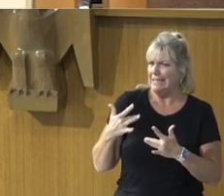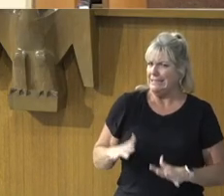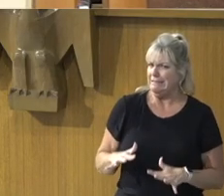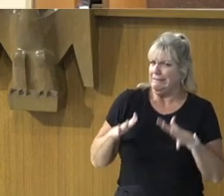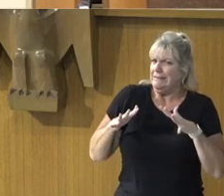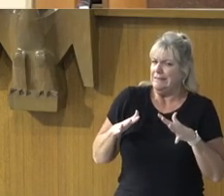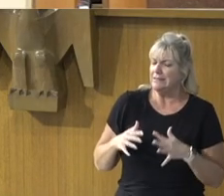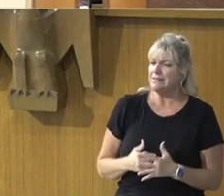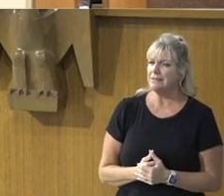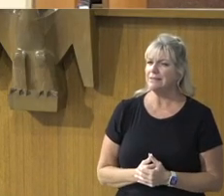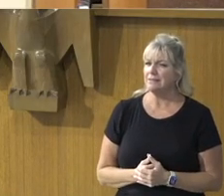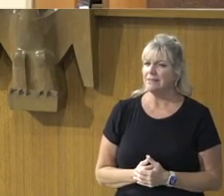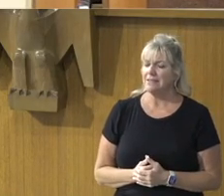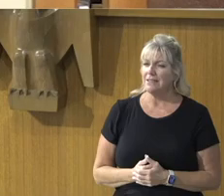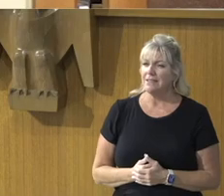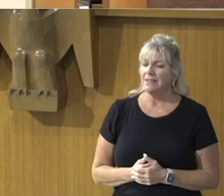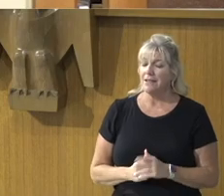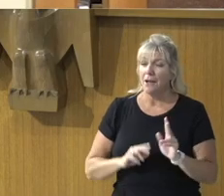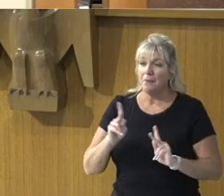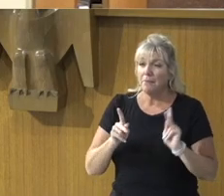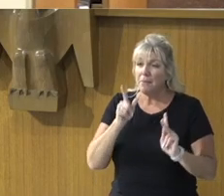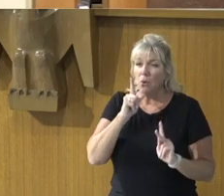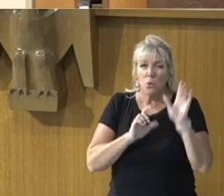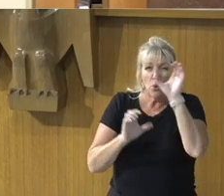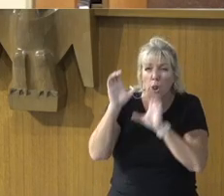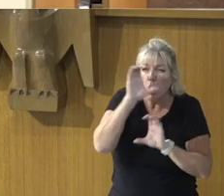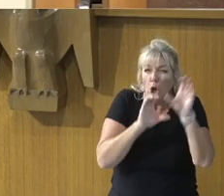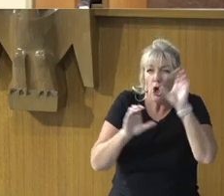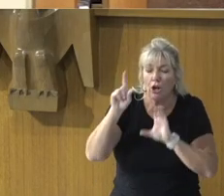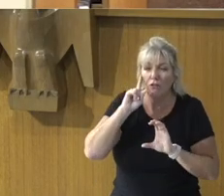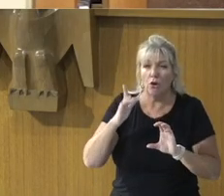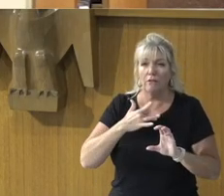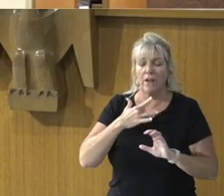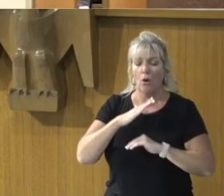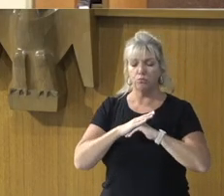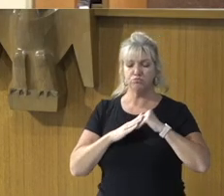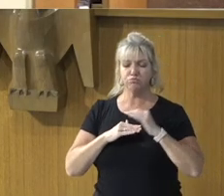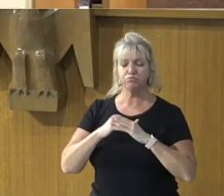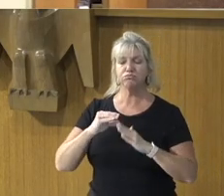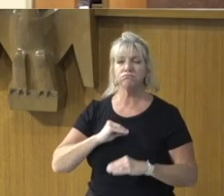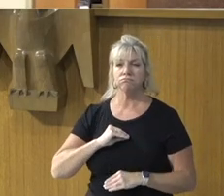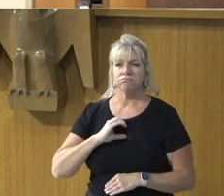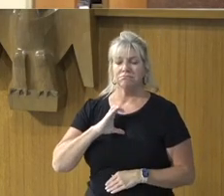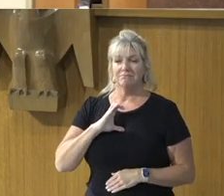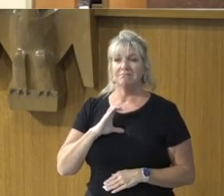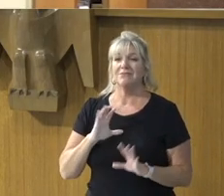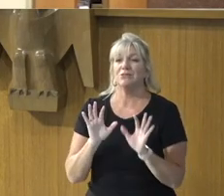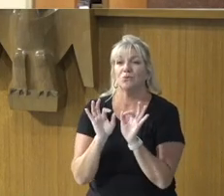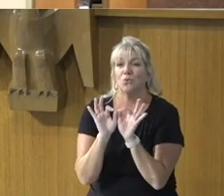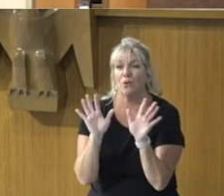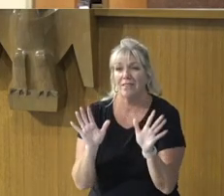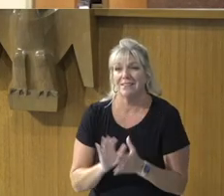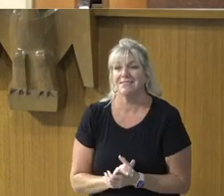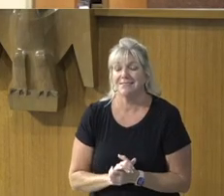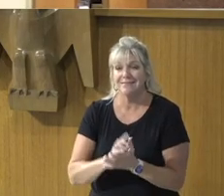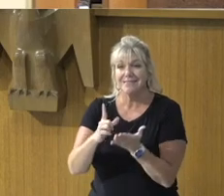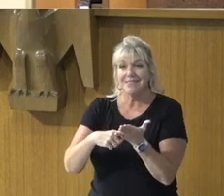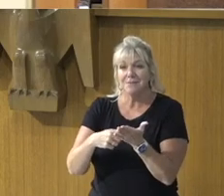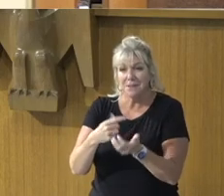Such searching for security, Is not only futile, It can be vicious,